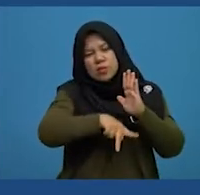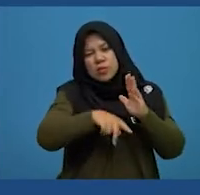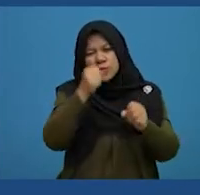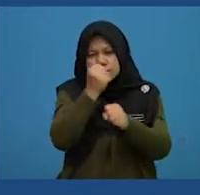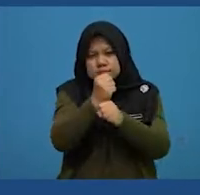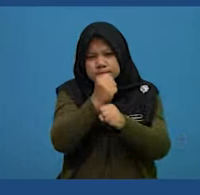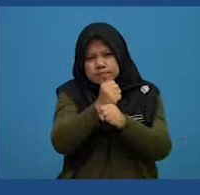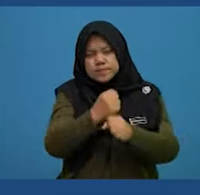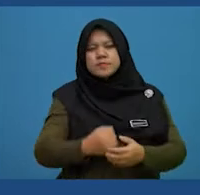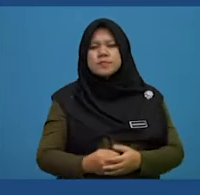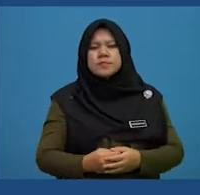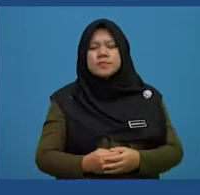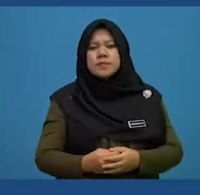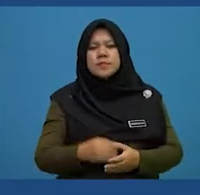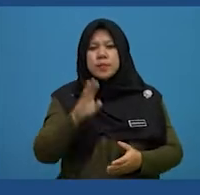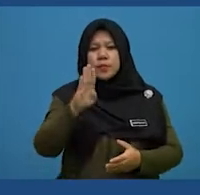determination